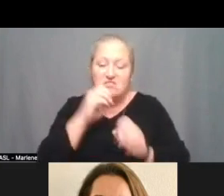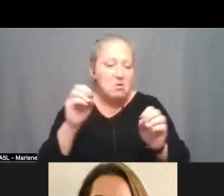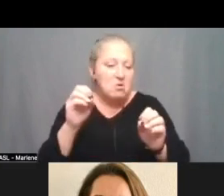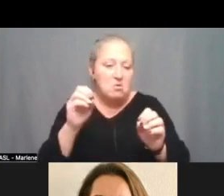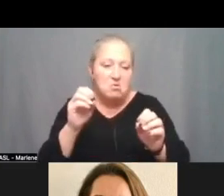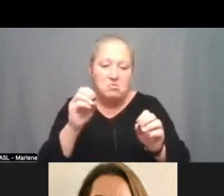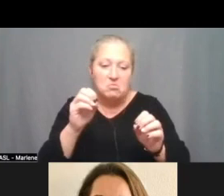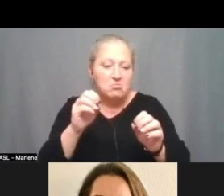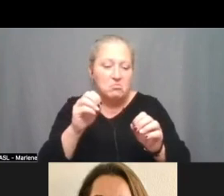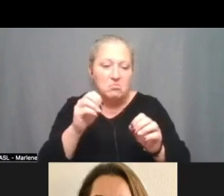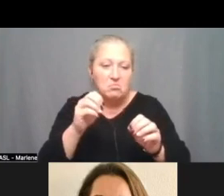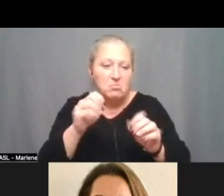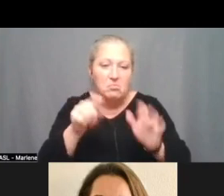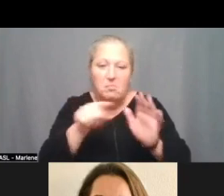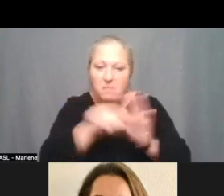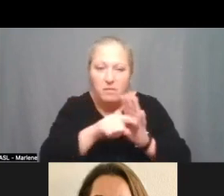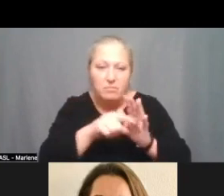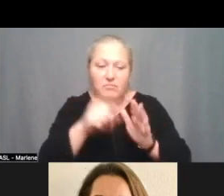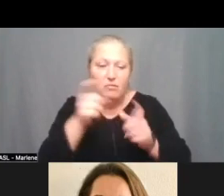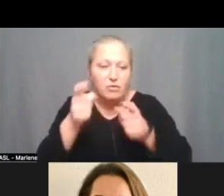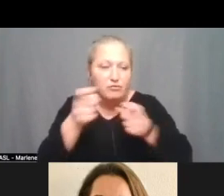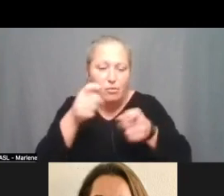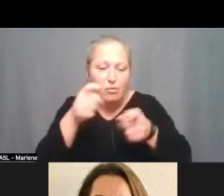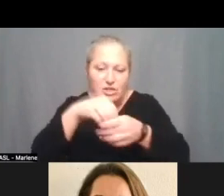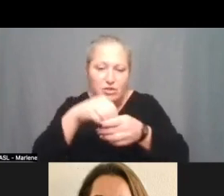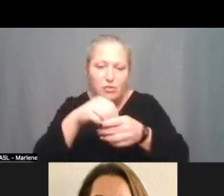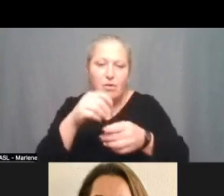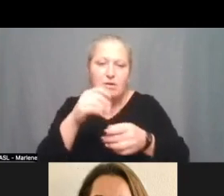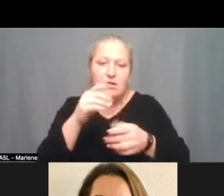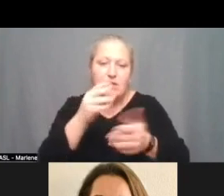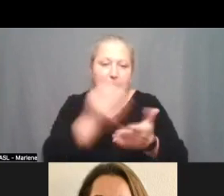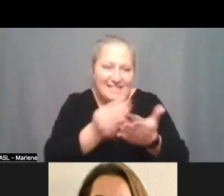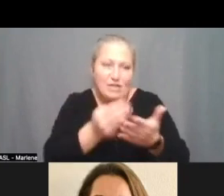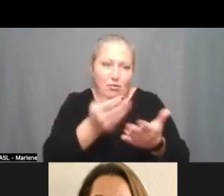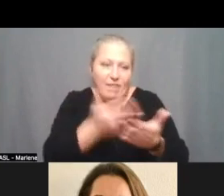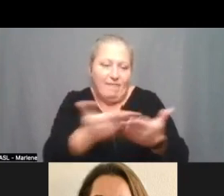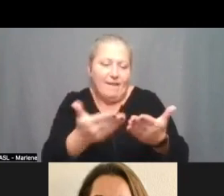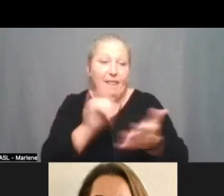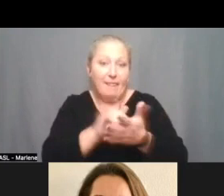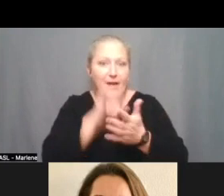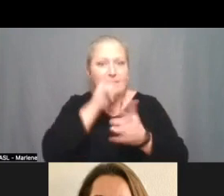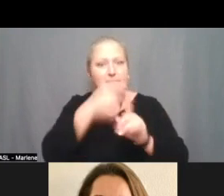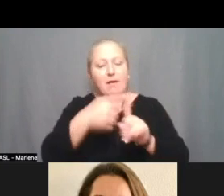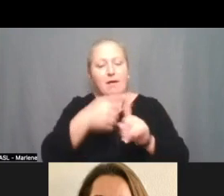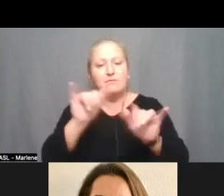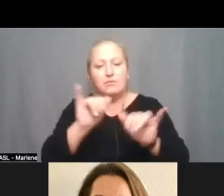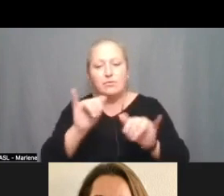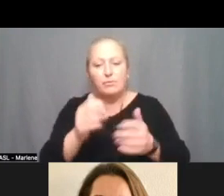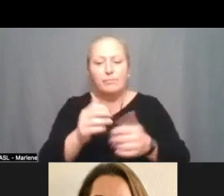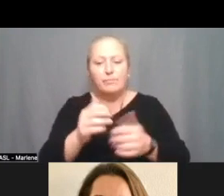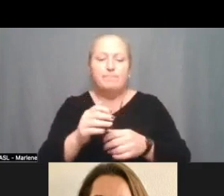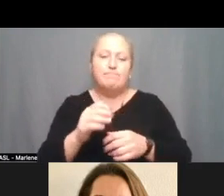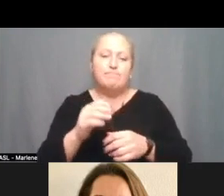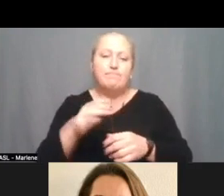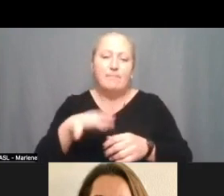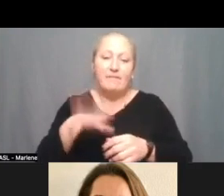internal controls are considered material so that's very positive as well too um we had a finding